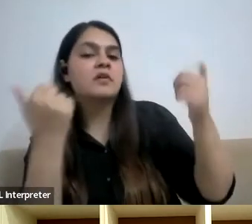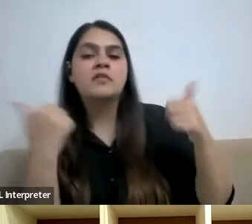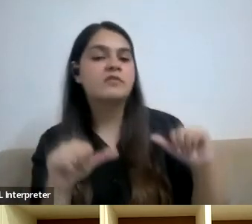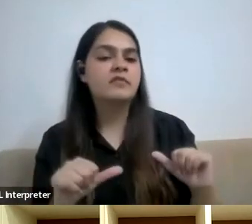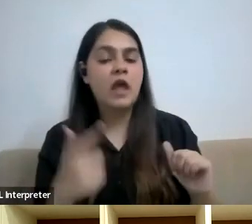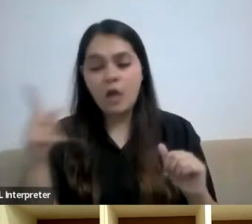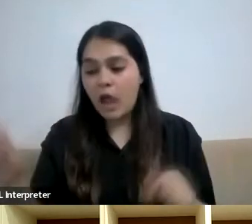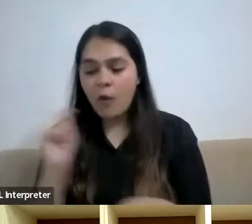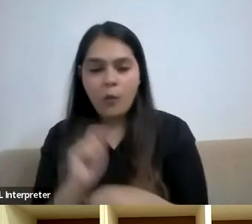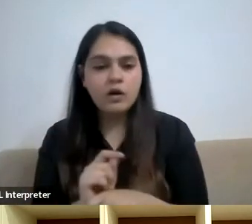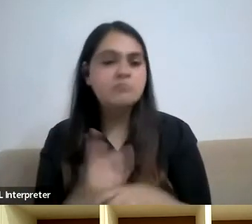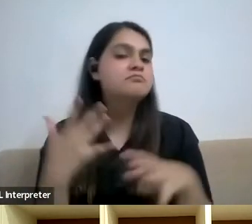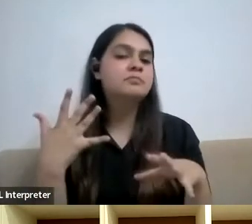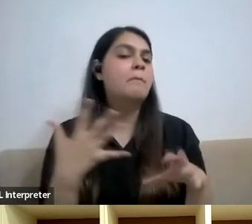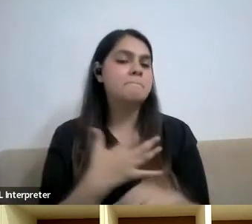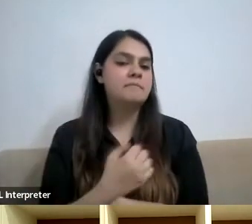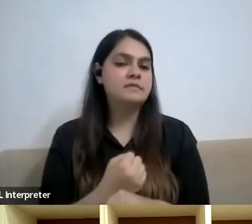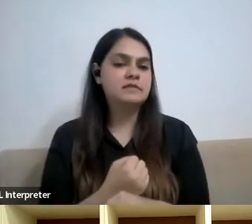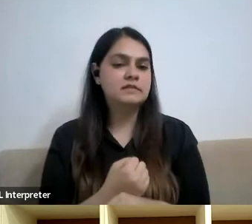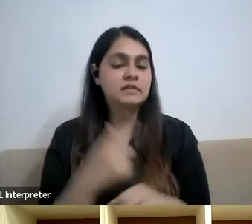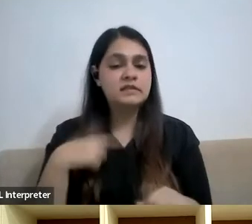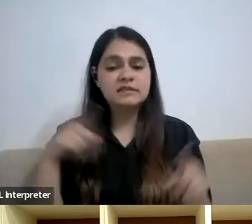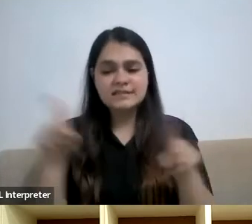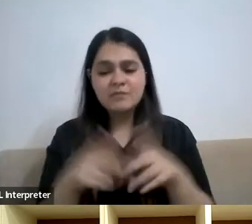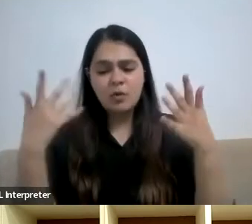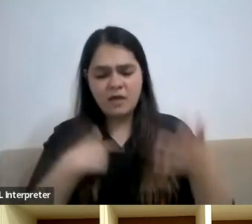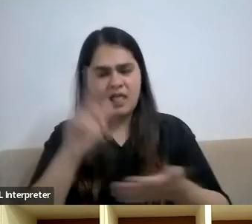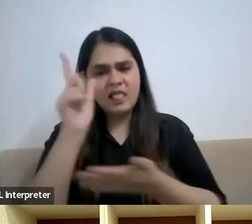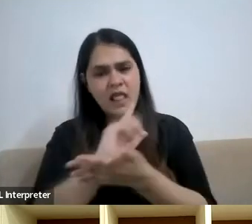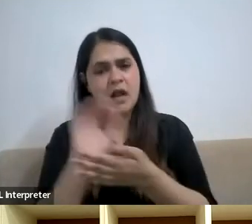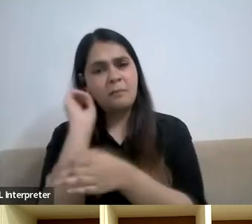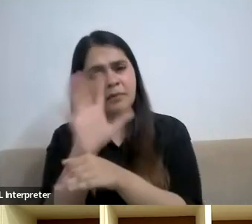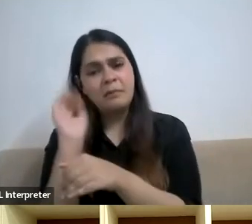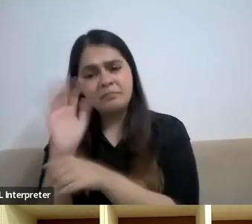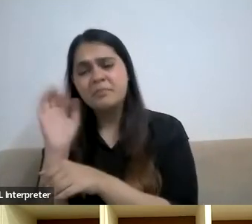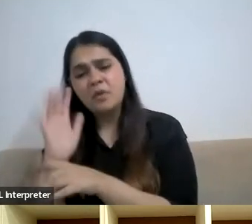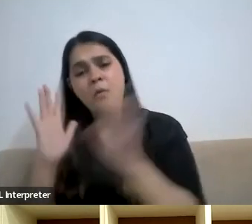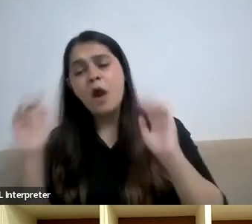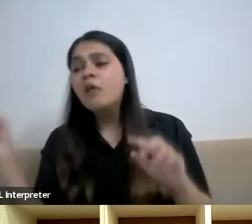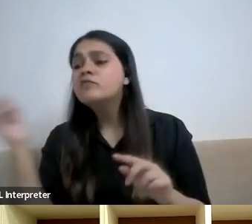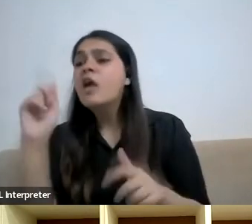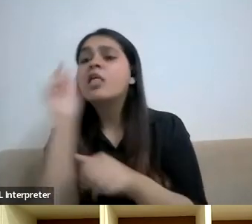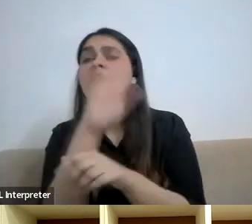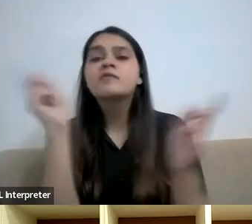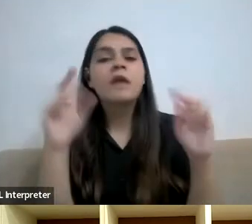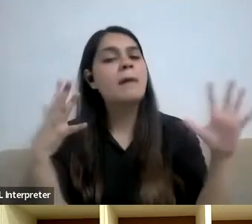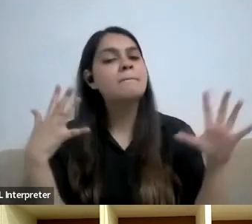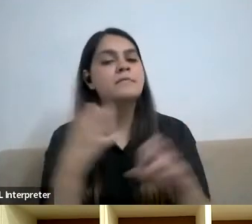level and write loads and loads of letters. We don't know where the letter goes and, you know, stands. I'm sure